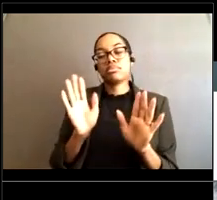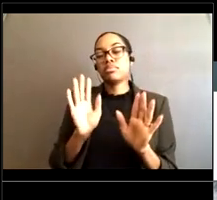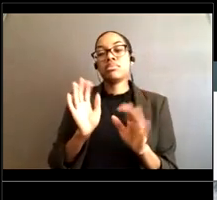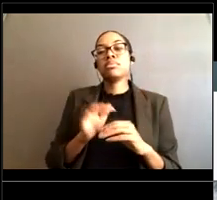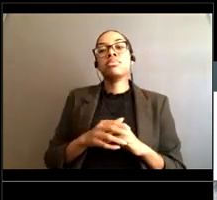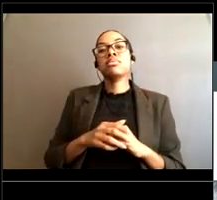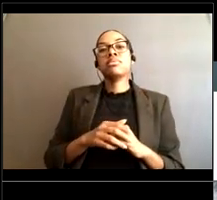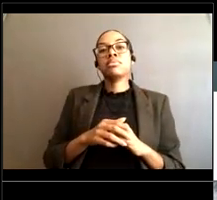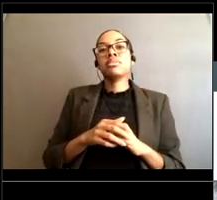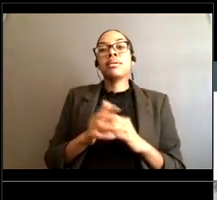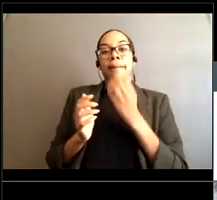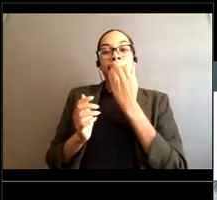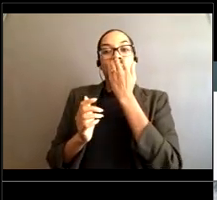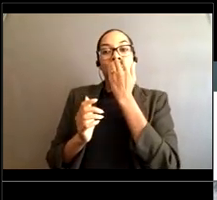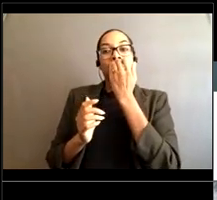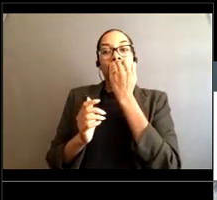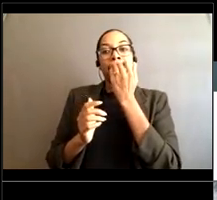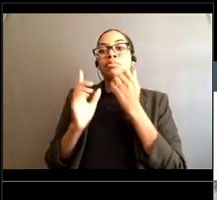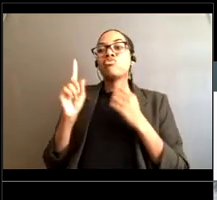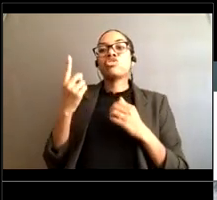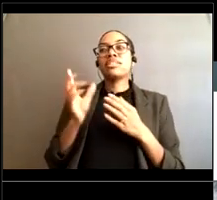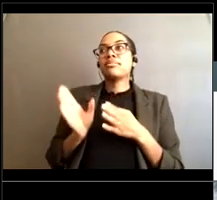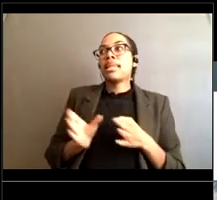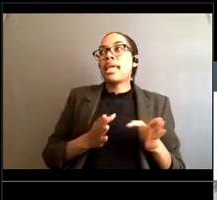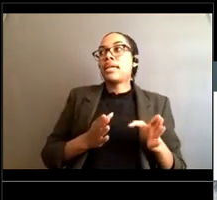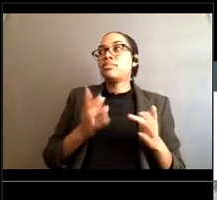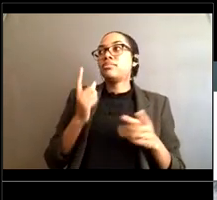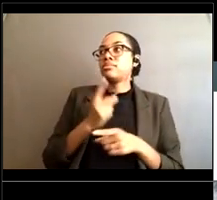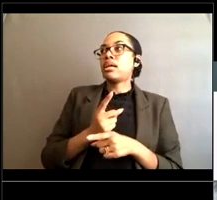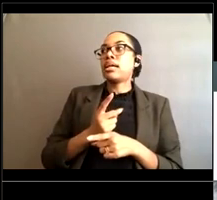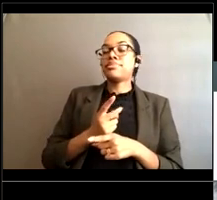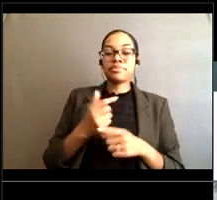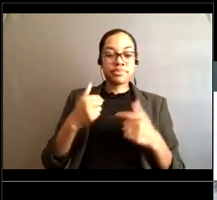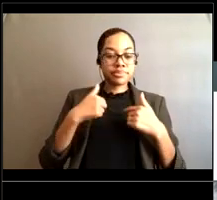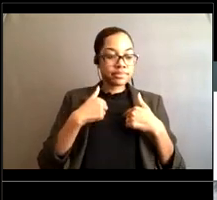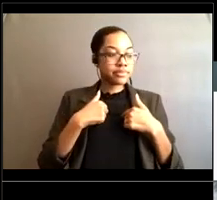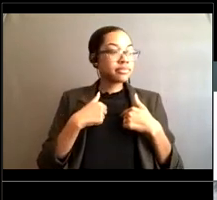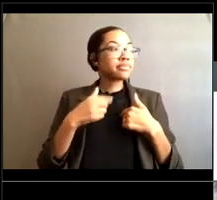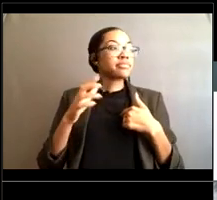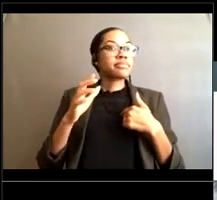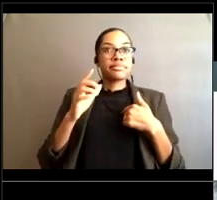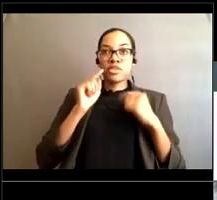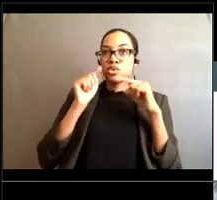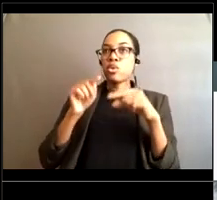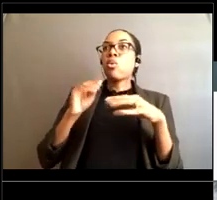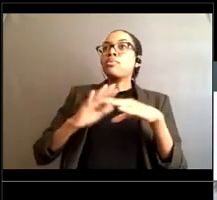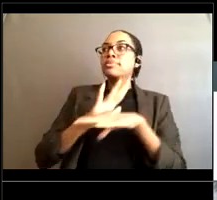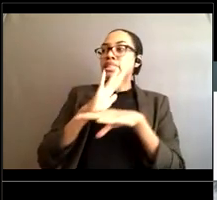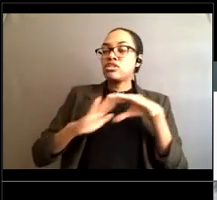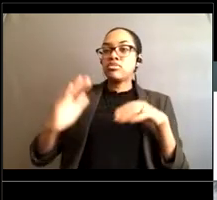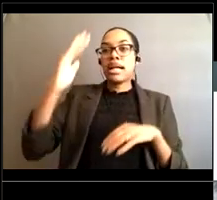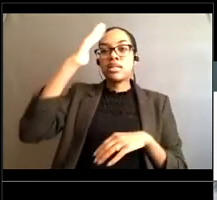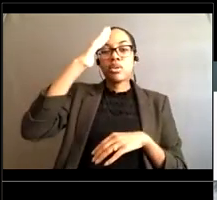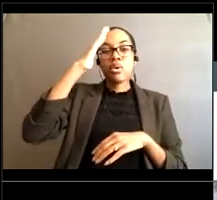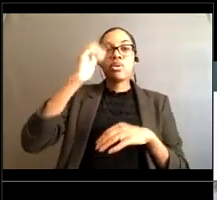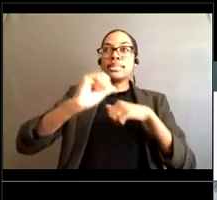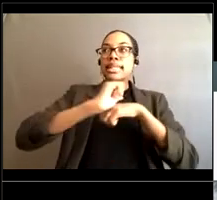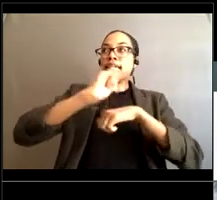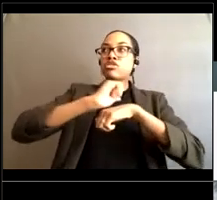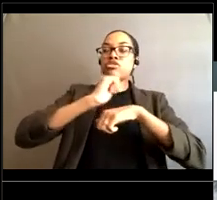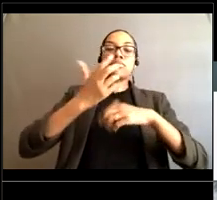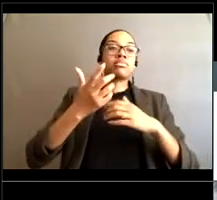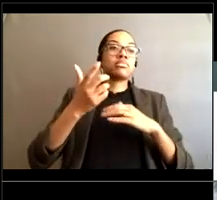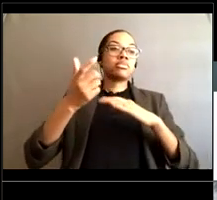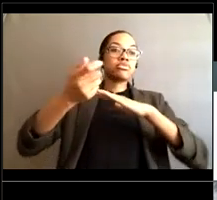think it just starts with planning You're going to the going to the beach. You know, there's rip currents. You know There are other challenges like mike mentioned